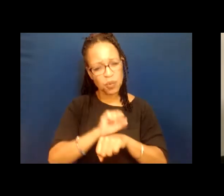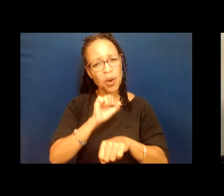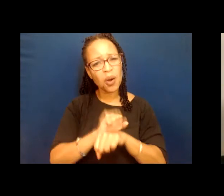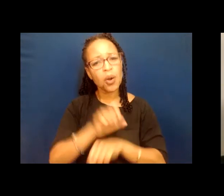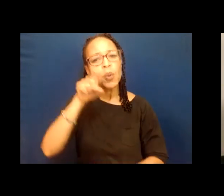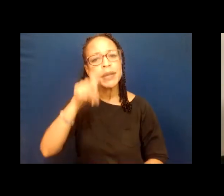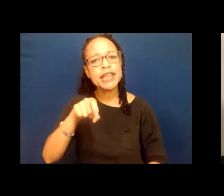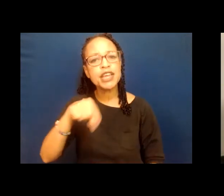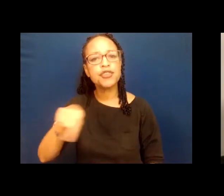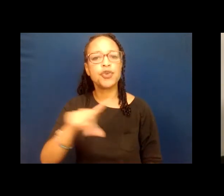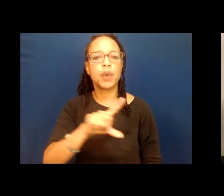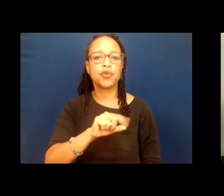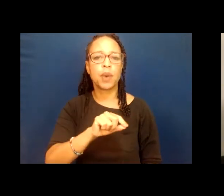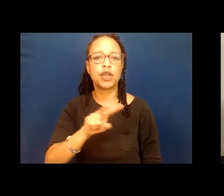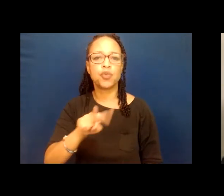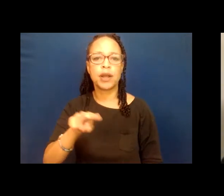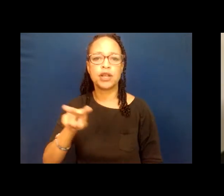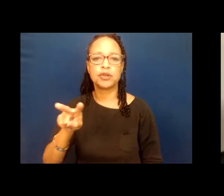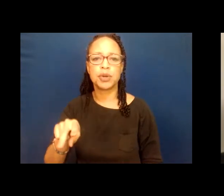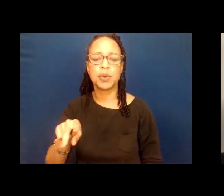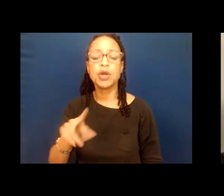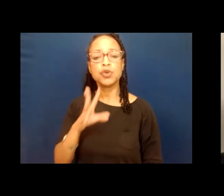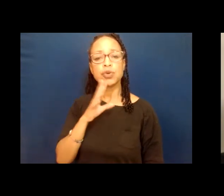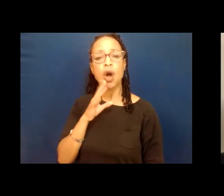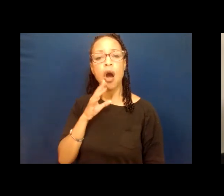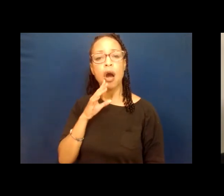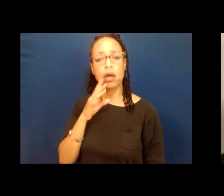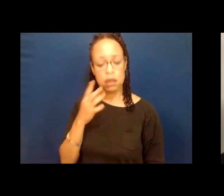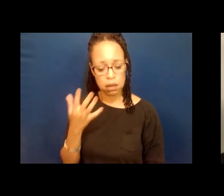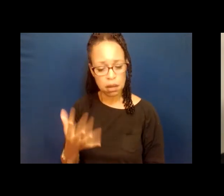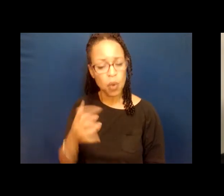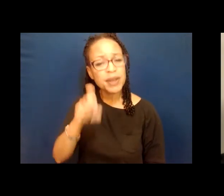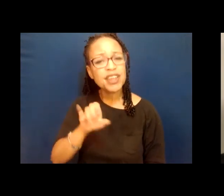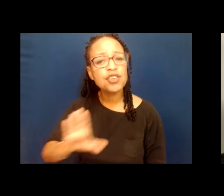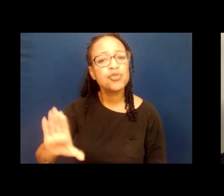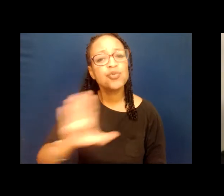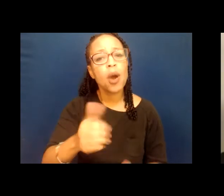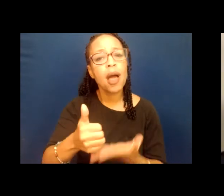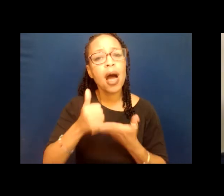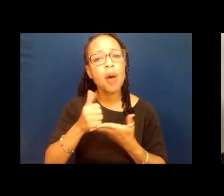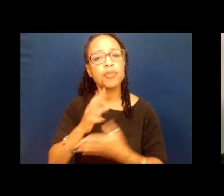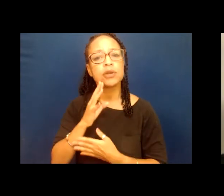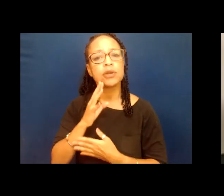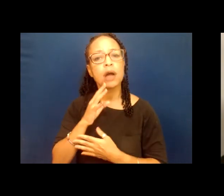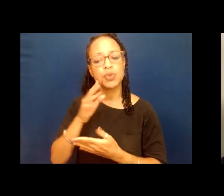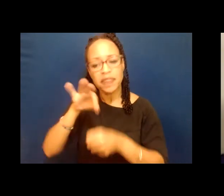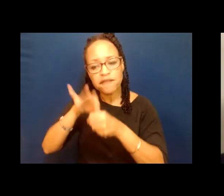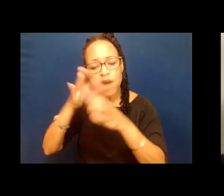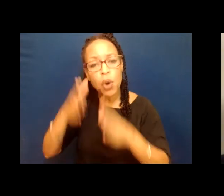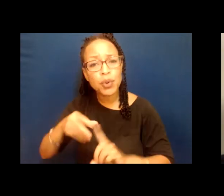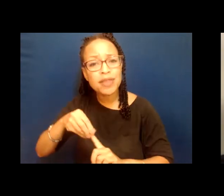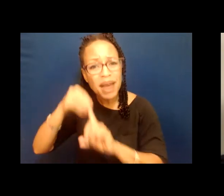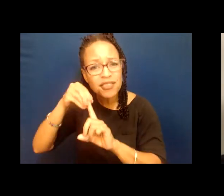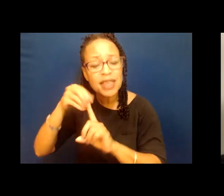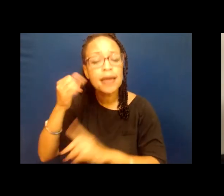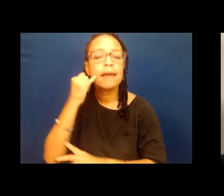para hablar con votantes latinos. Necesitamos a su ayuda para hablar con los votantes, especialmente si hablan inglés y